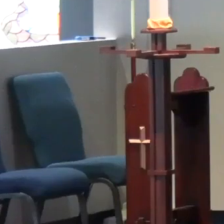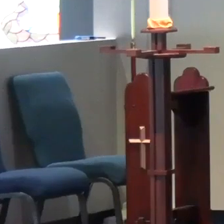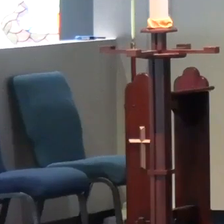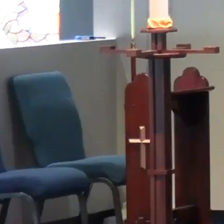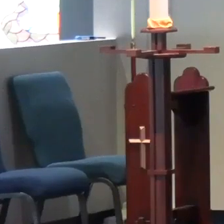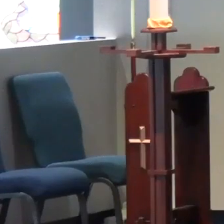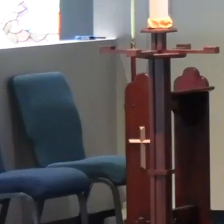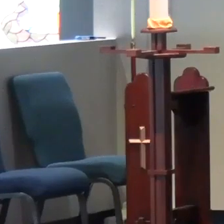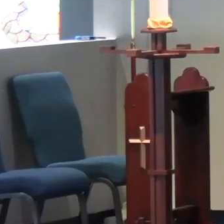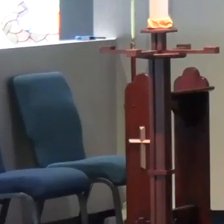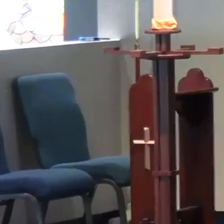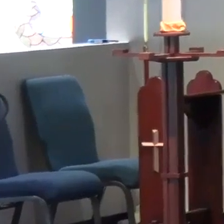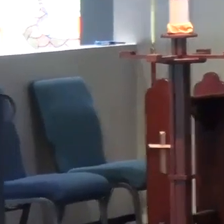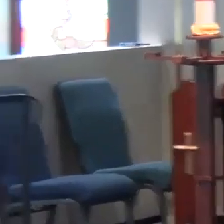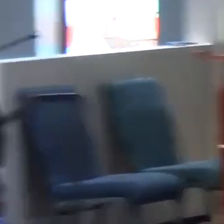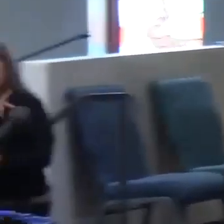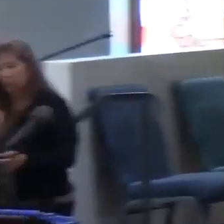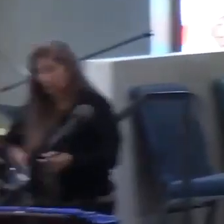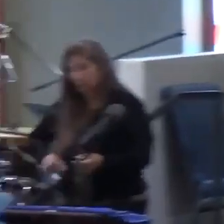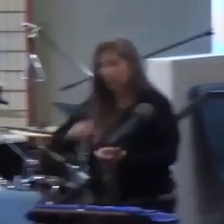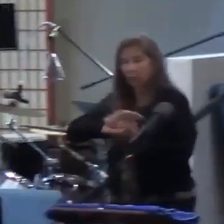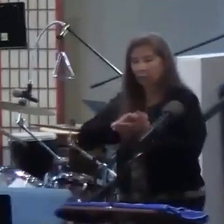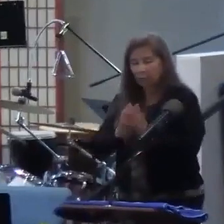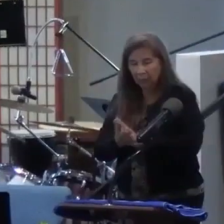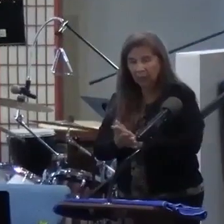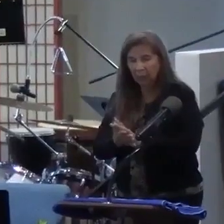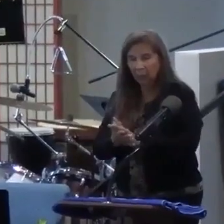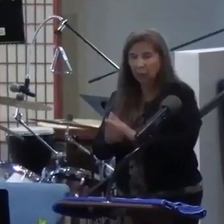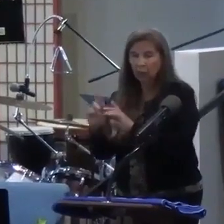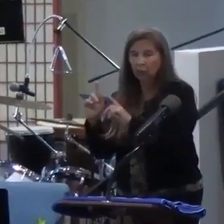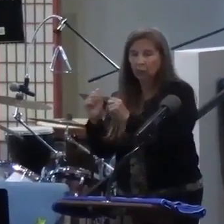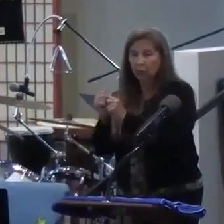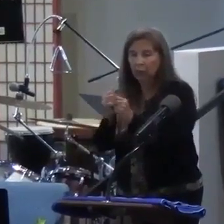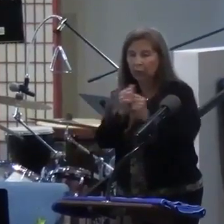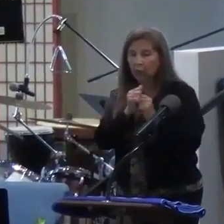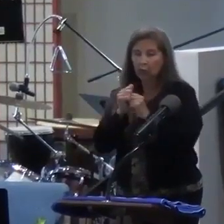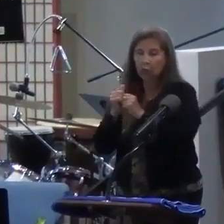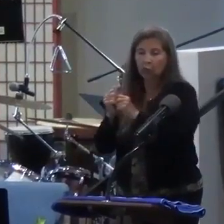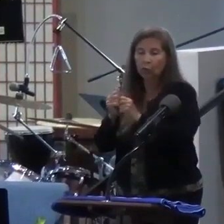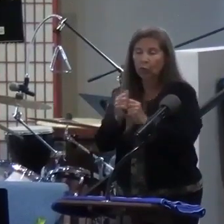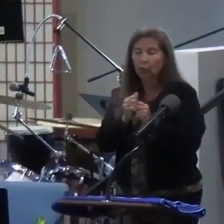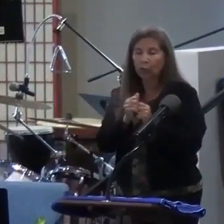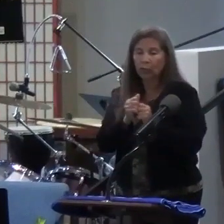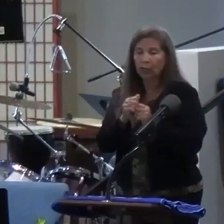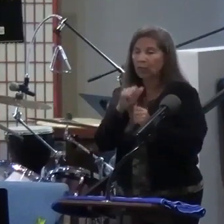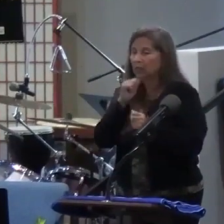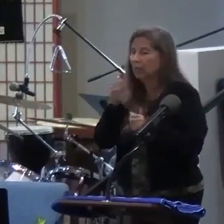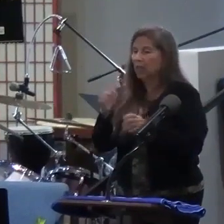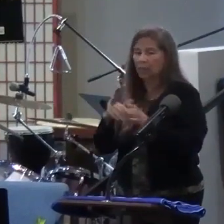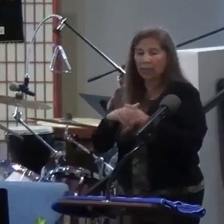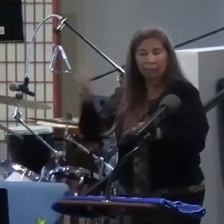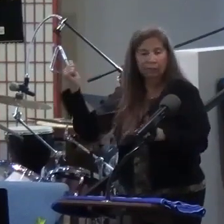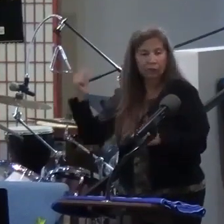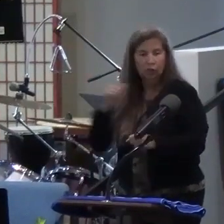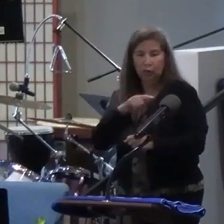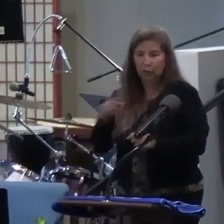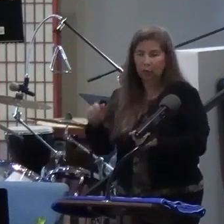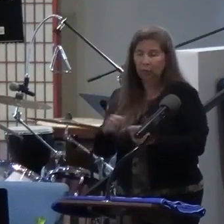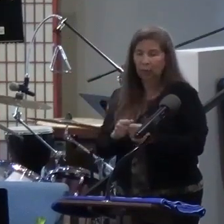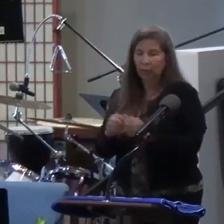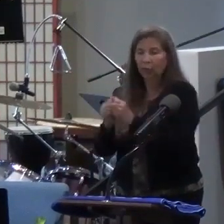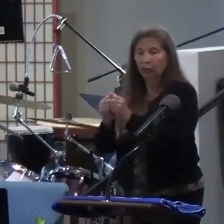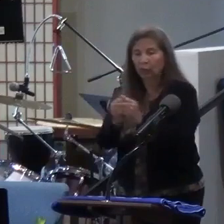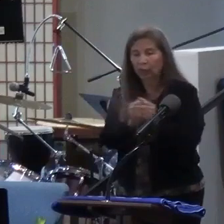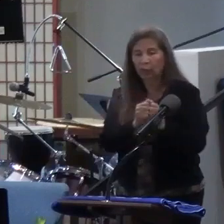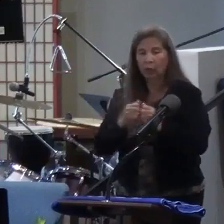wherever you go, whatever you're struggling with. He has not left you. And together,